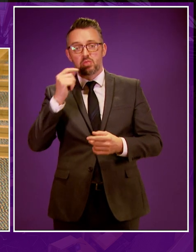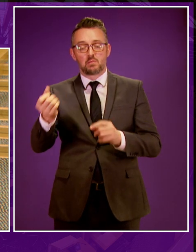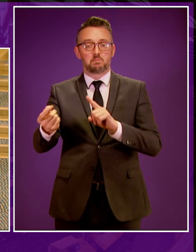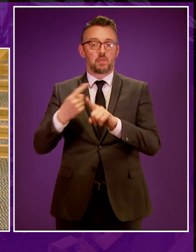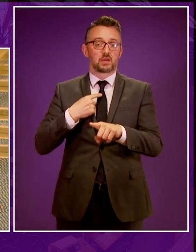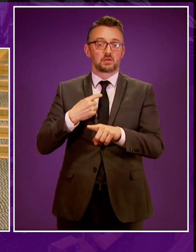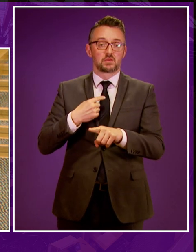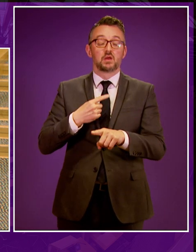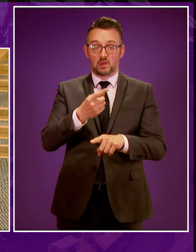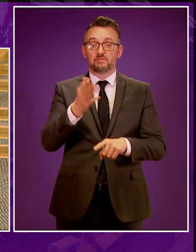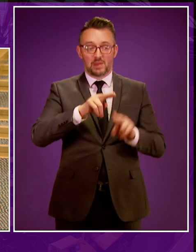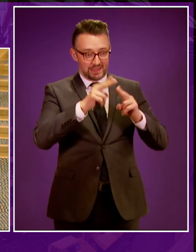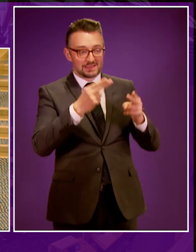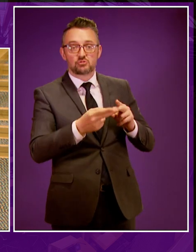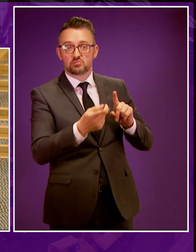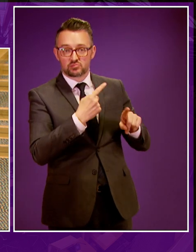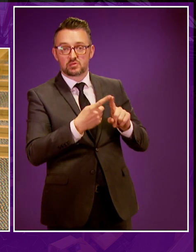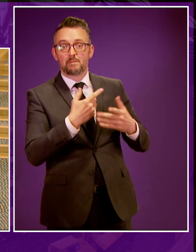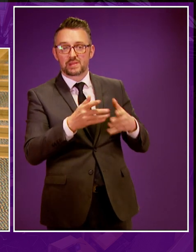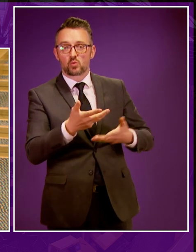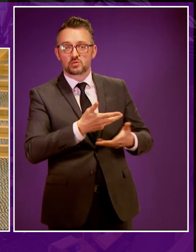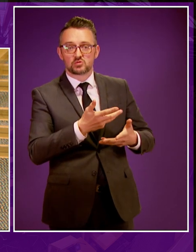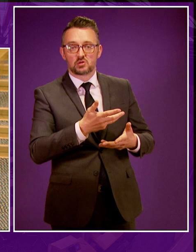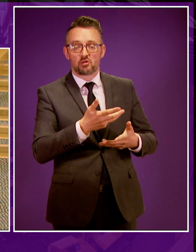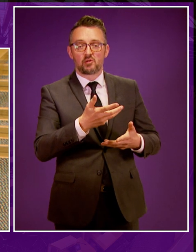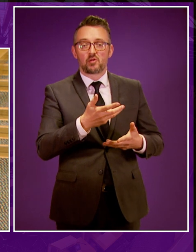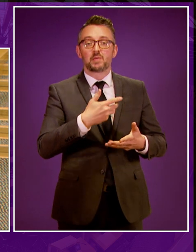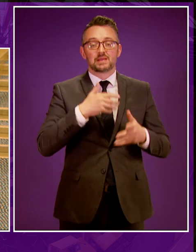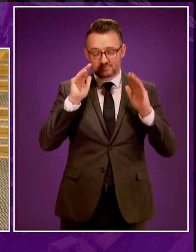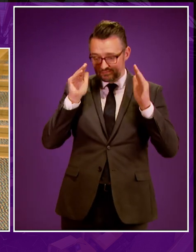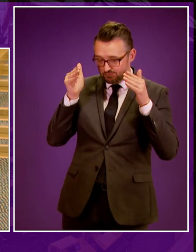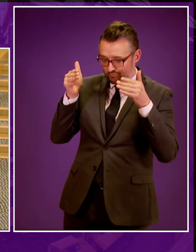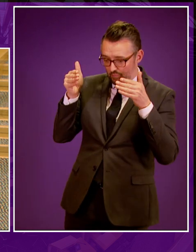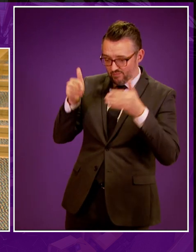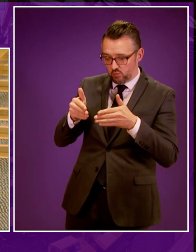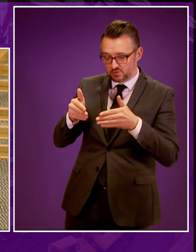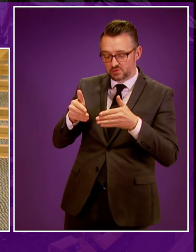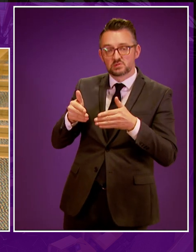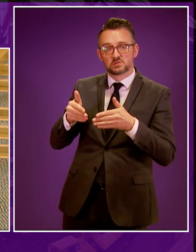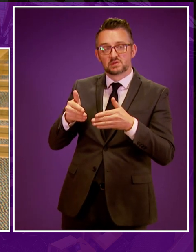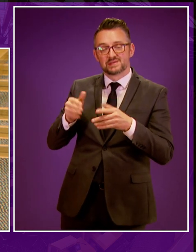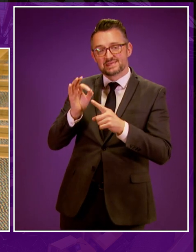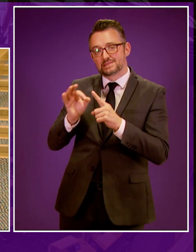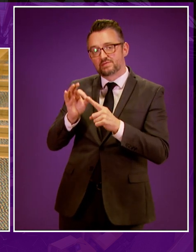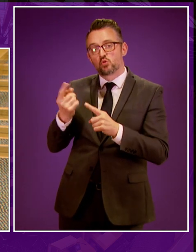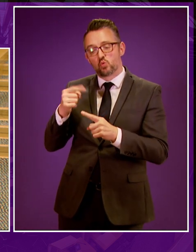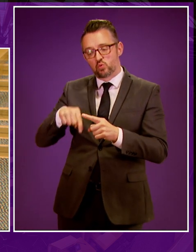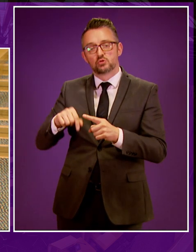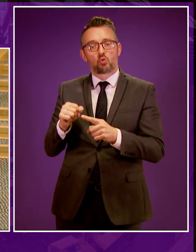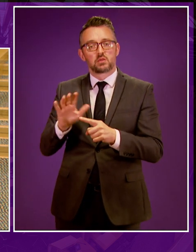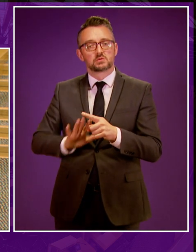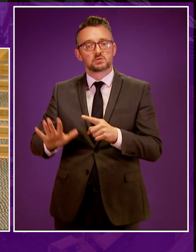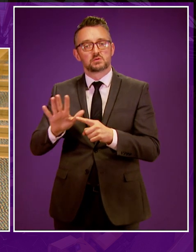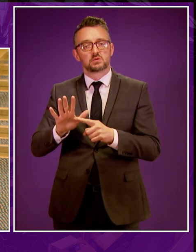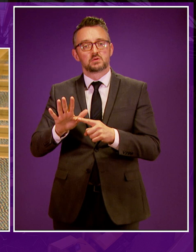people did take part from internationally in the consultation, but we have specifically focused, as I'm sure members will understand, in the responses from those men in Scotland.